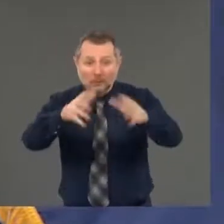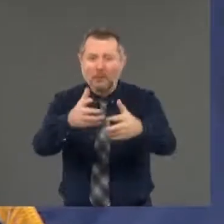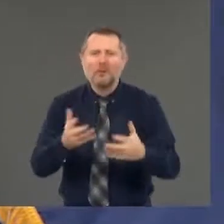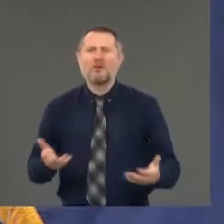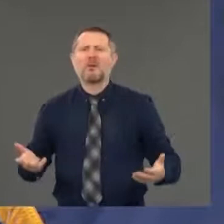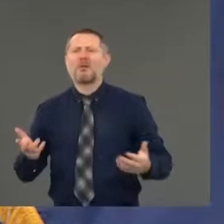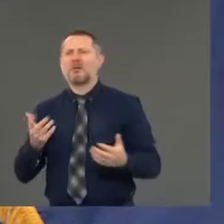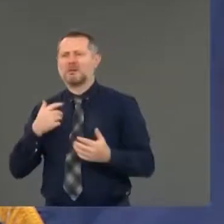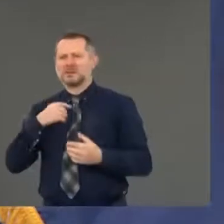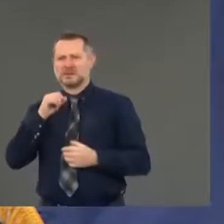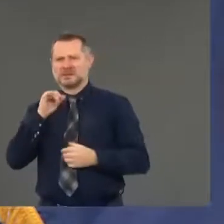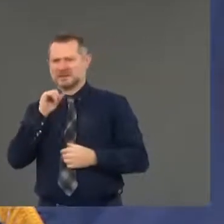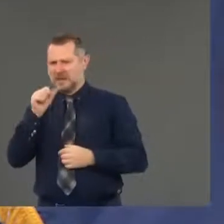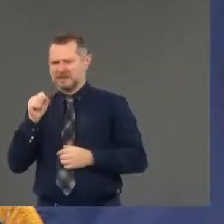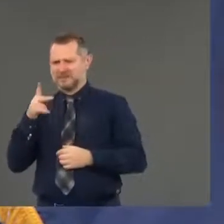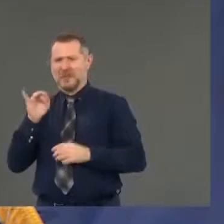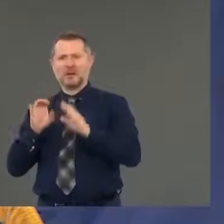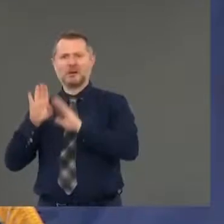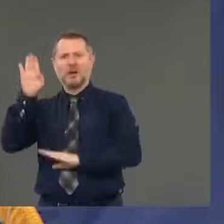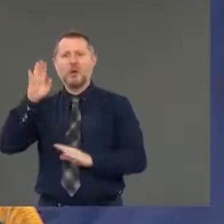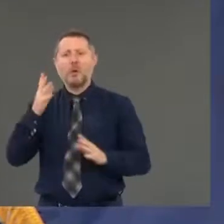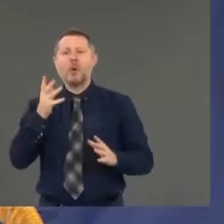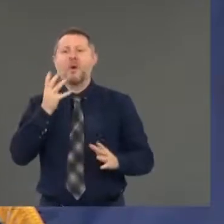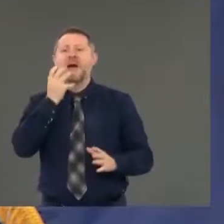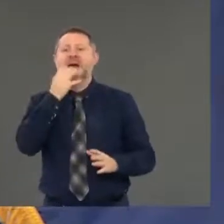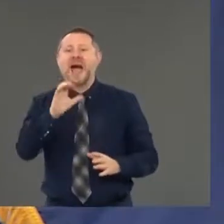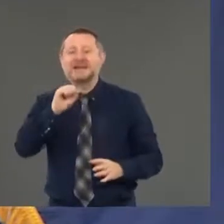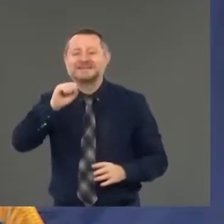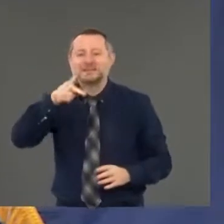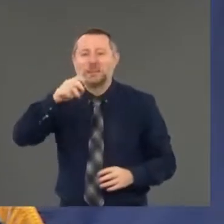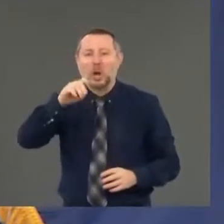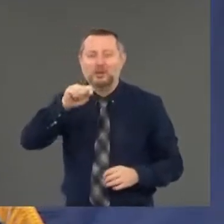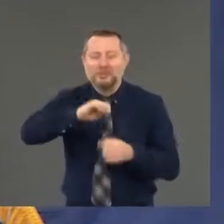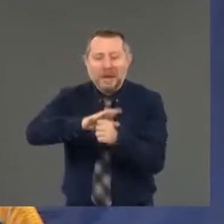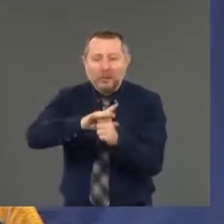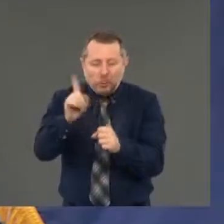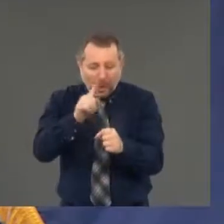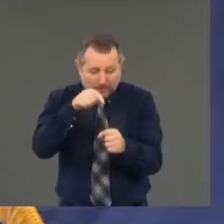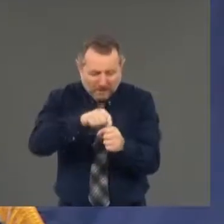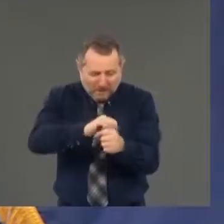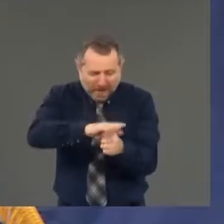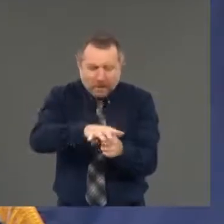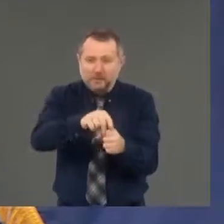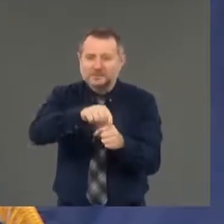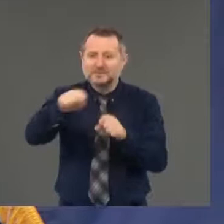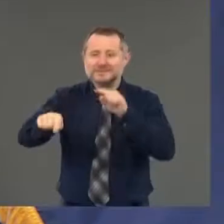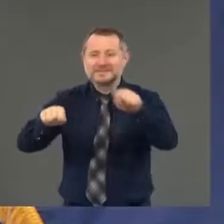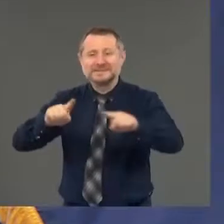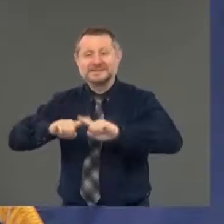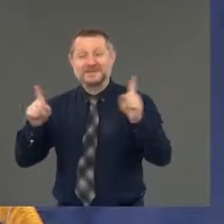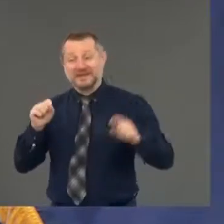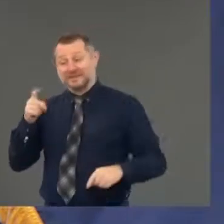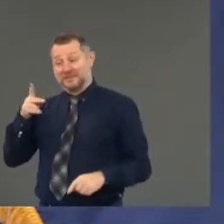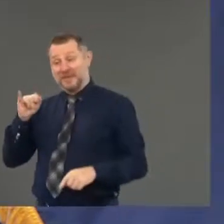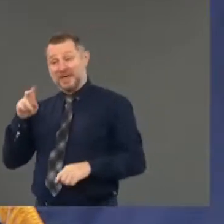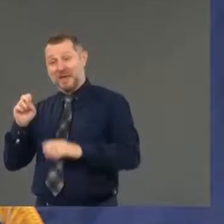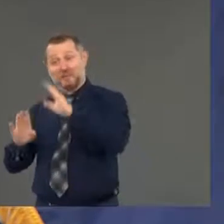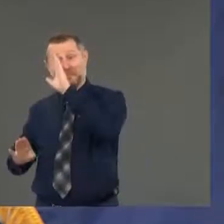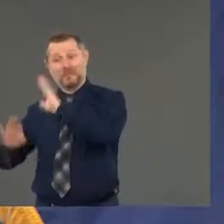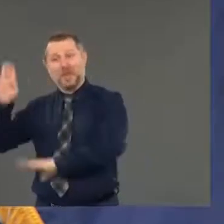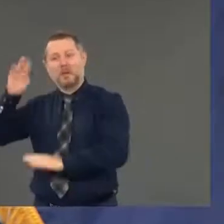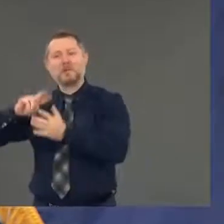It's a cluster, which is different than a spike. A spike is a community,